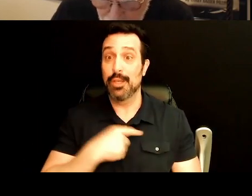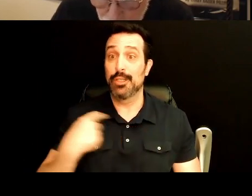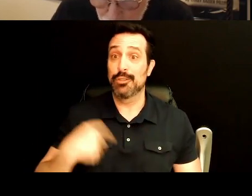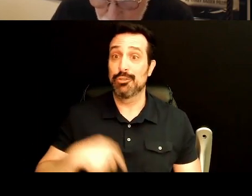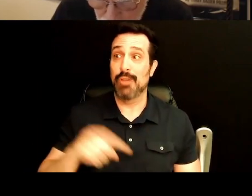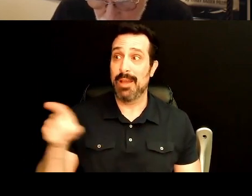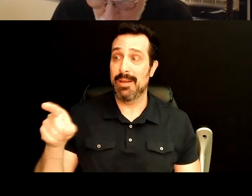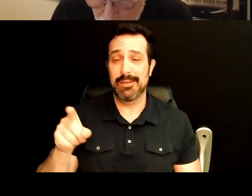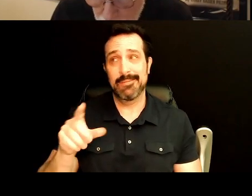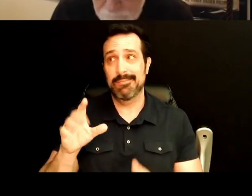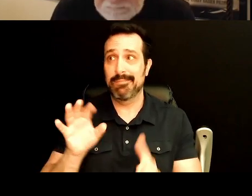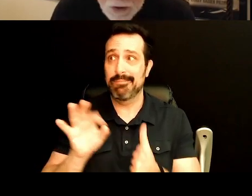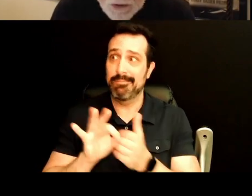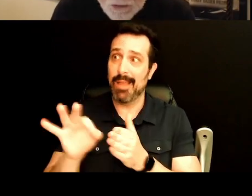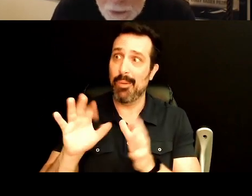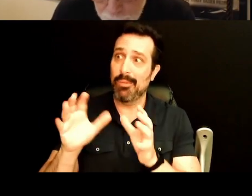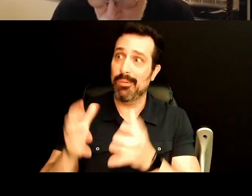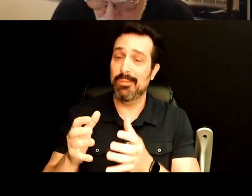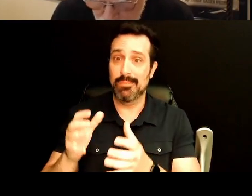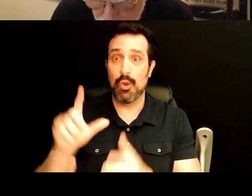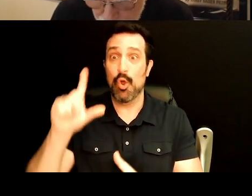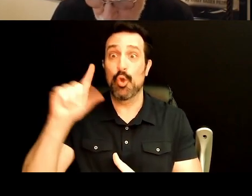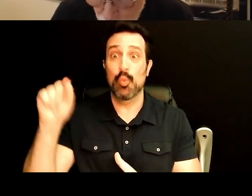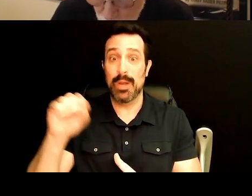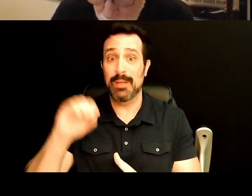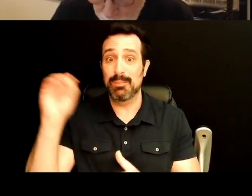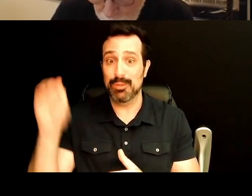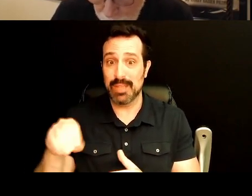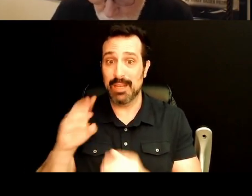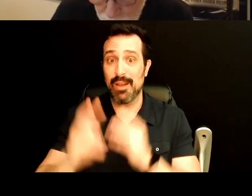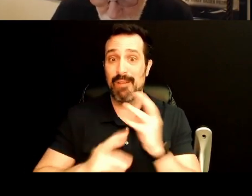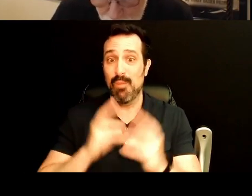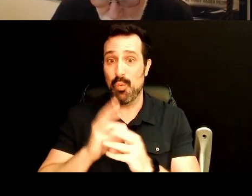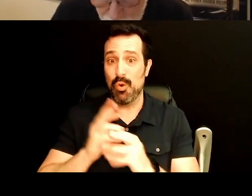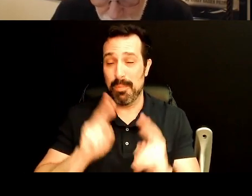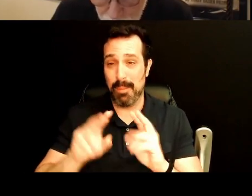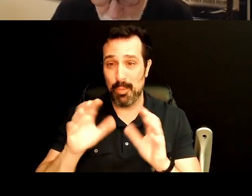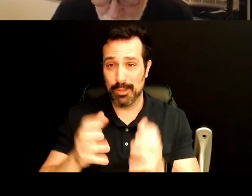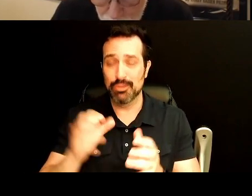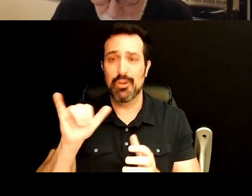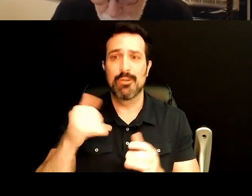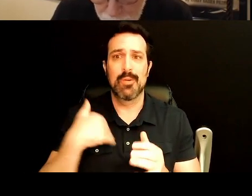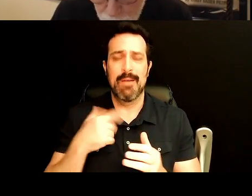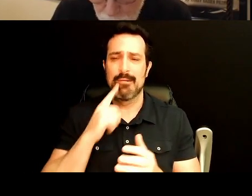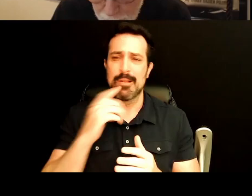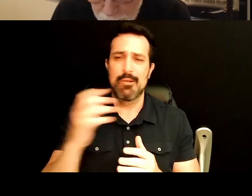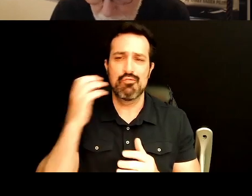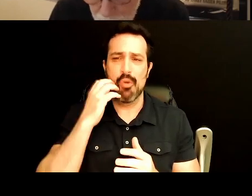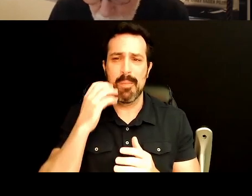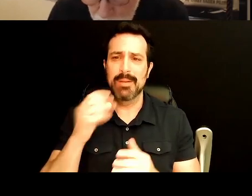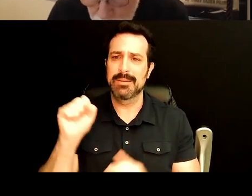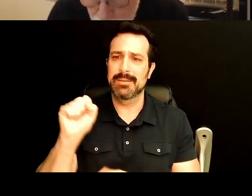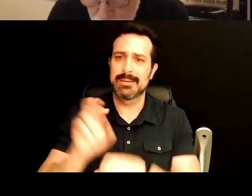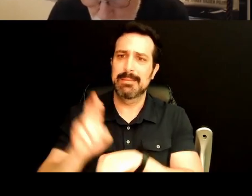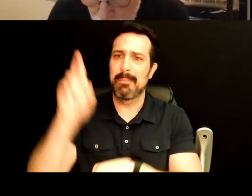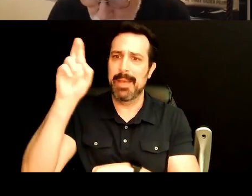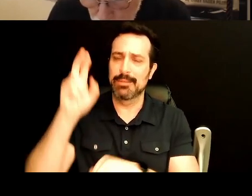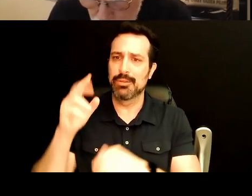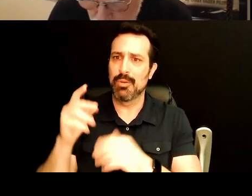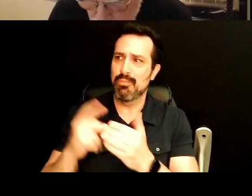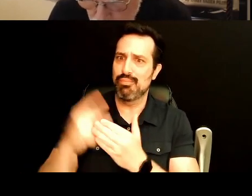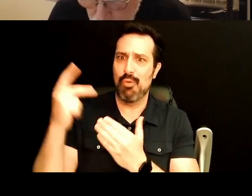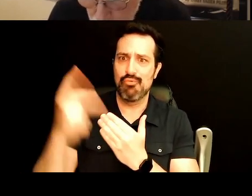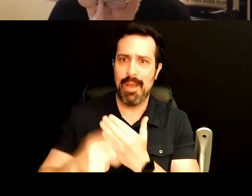on the other hand, accounts for about almost 20 percent of the world population. It also has a very robust space program with a recent,